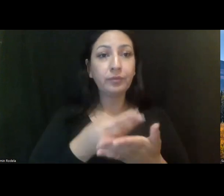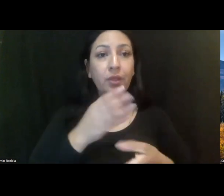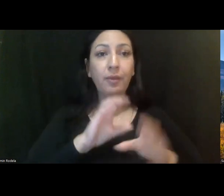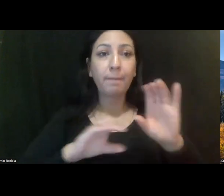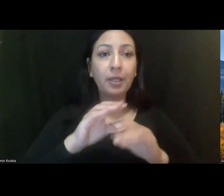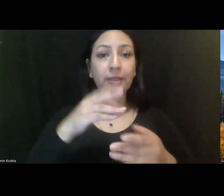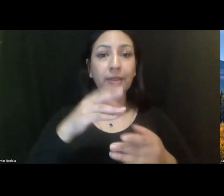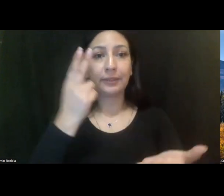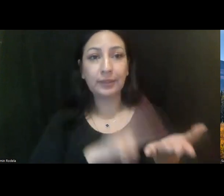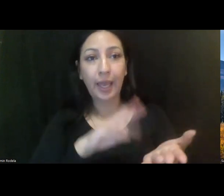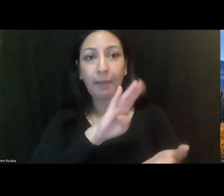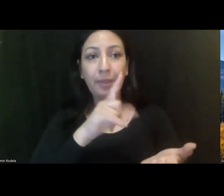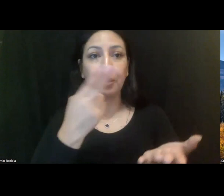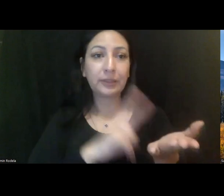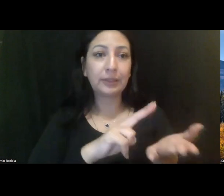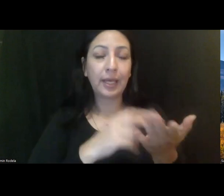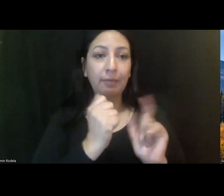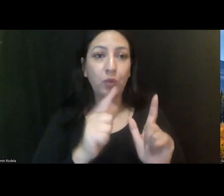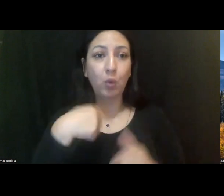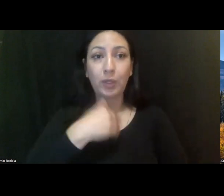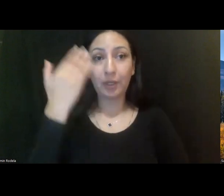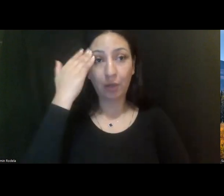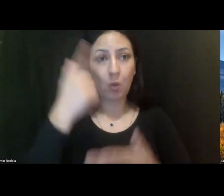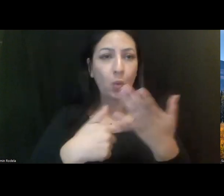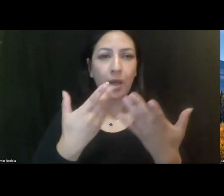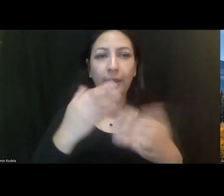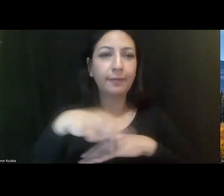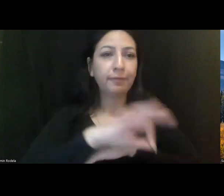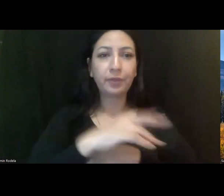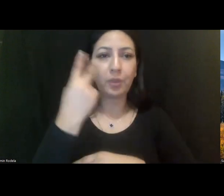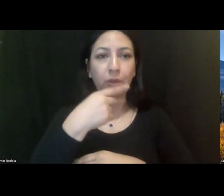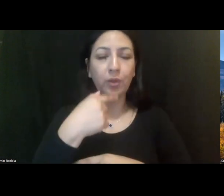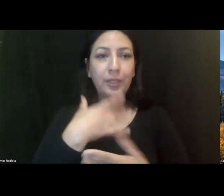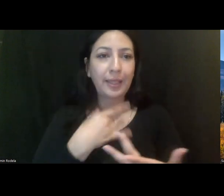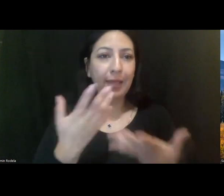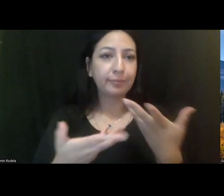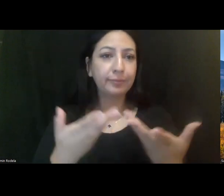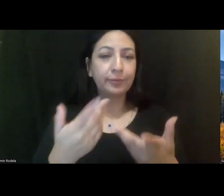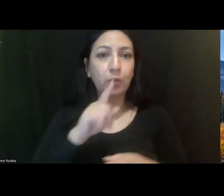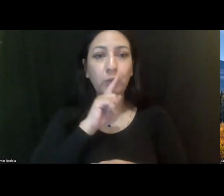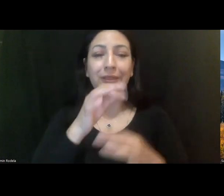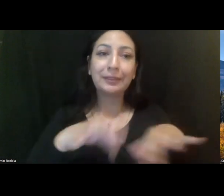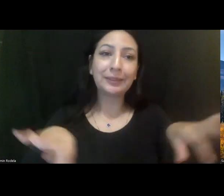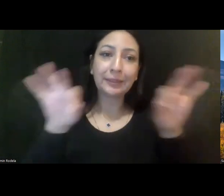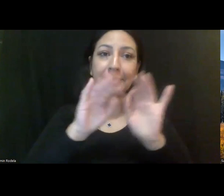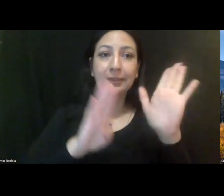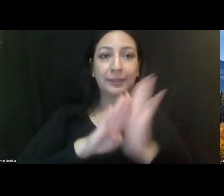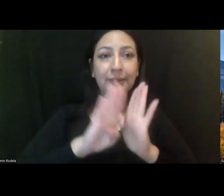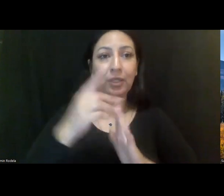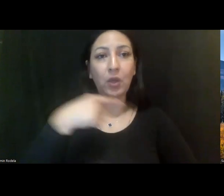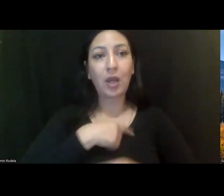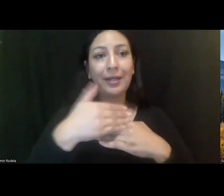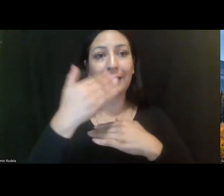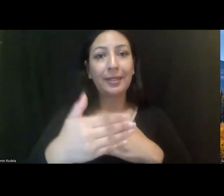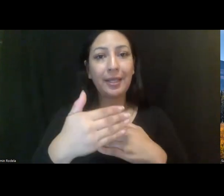when the bills have been signed, so we know what the landscape looks like. And then it's just key in developing our next